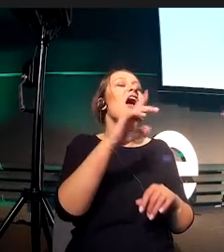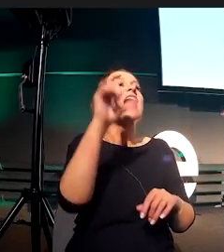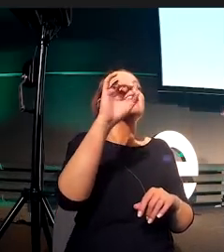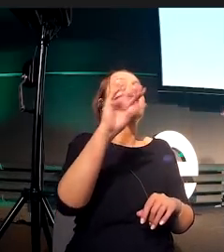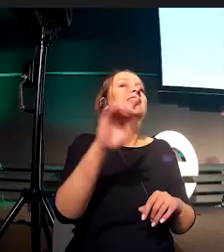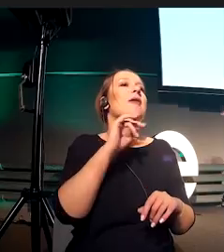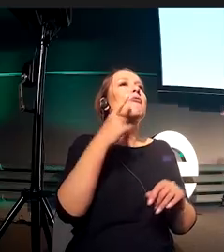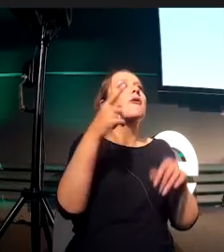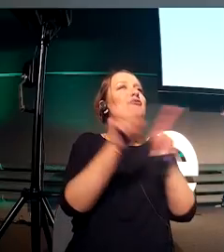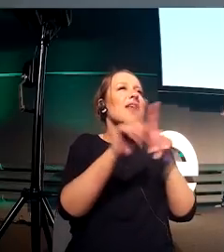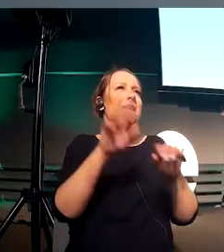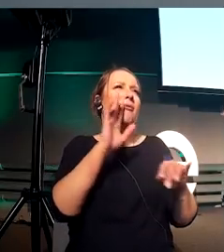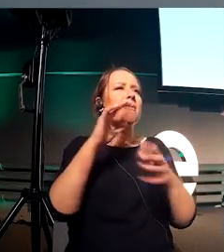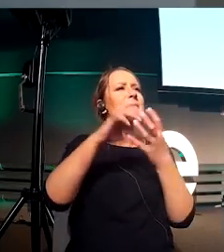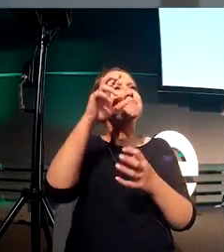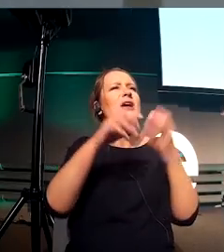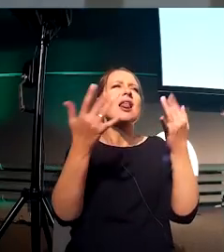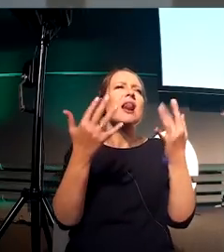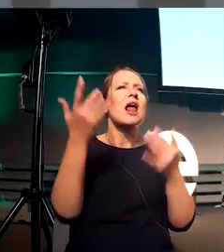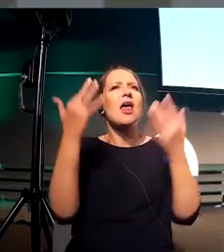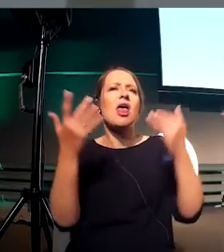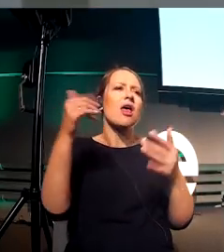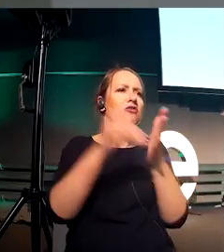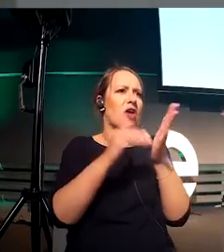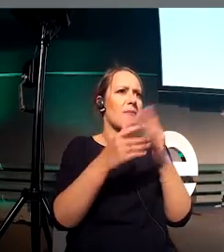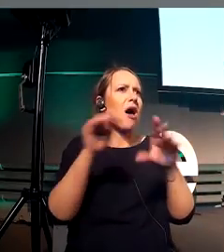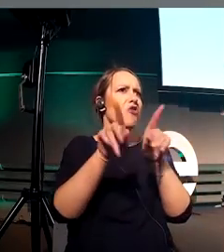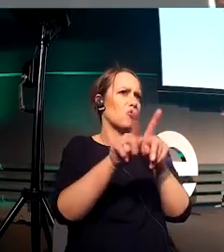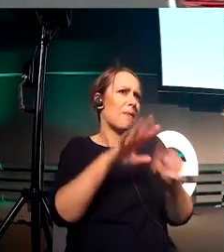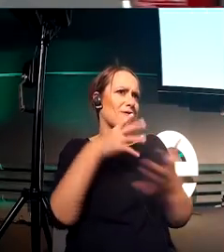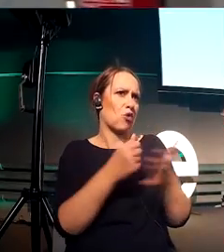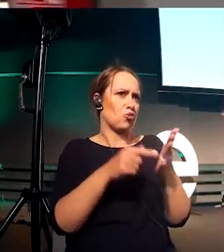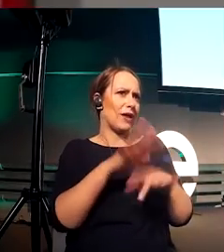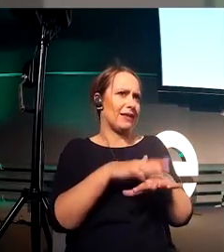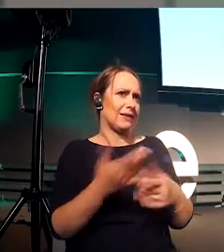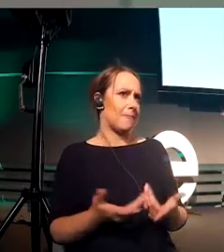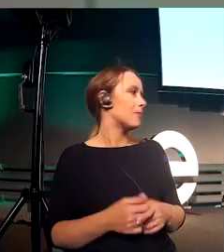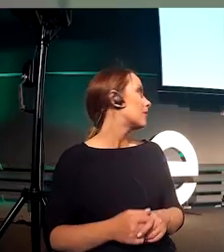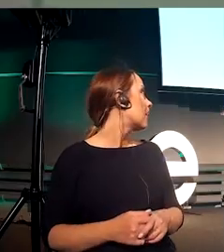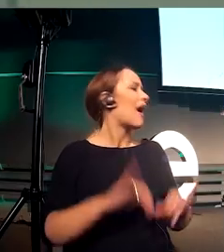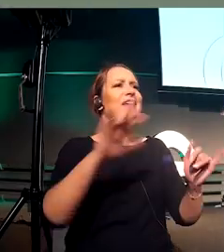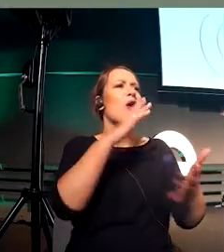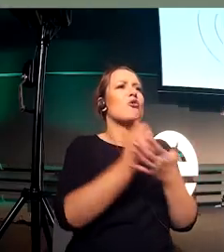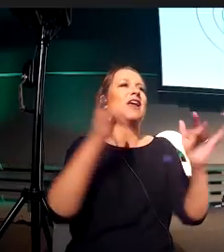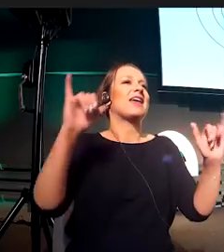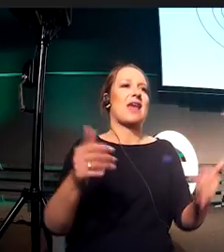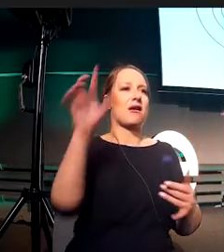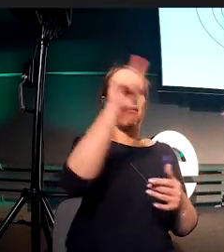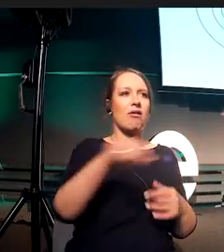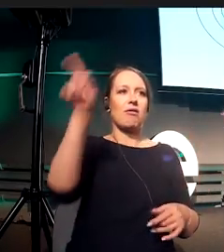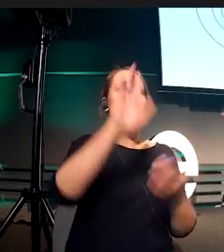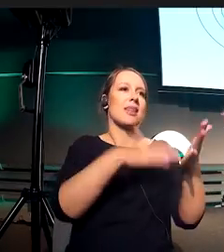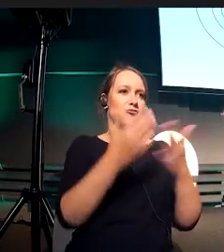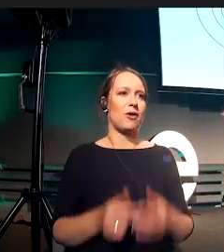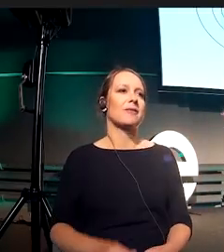And how do you use Caesar to make decisions? For instance, we need to have a button that has an icon inside of it. So